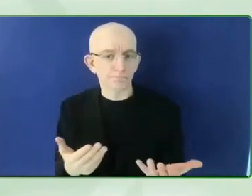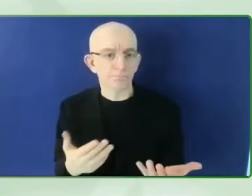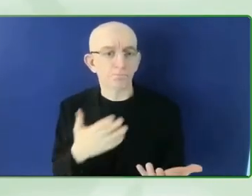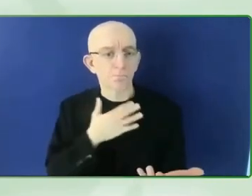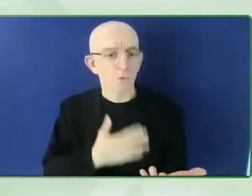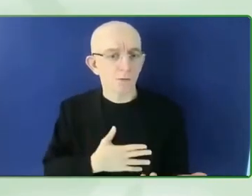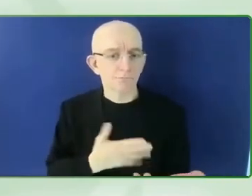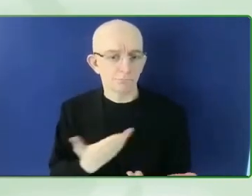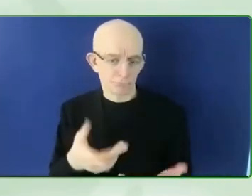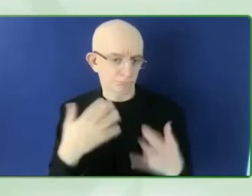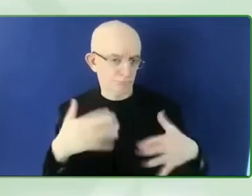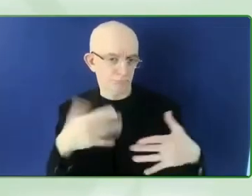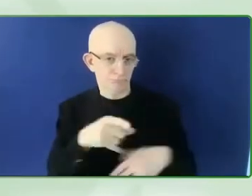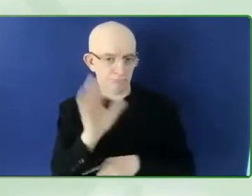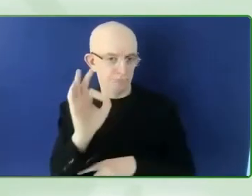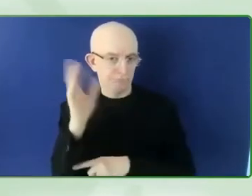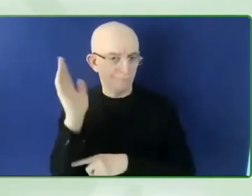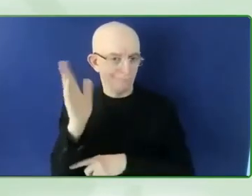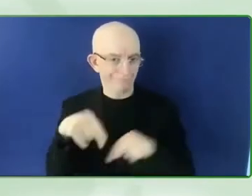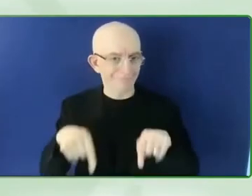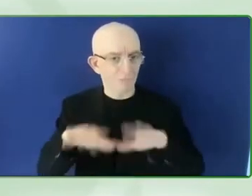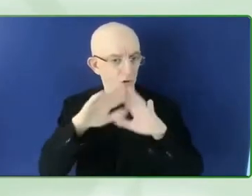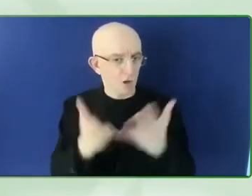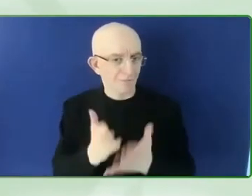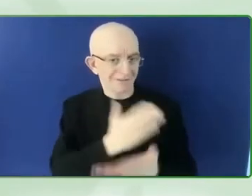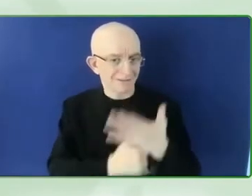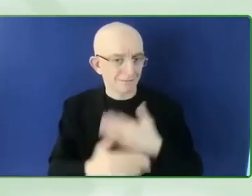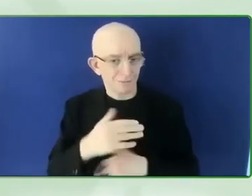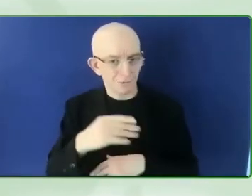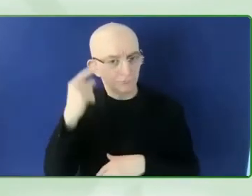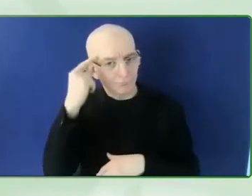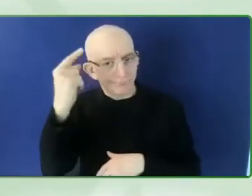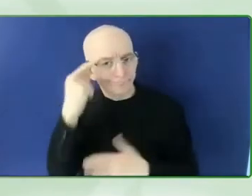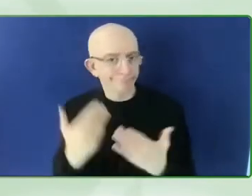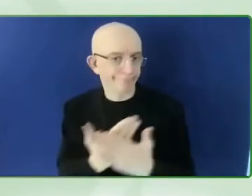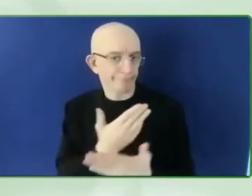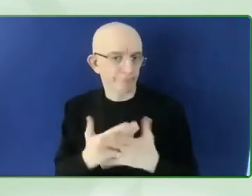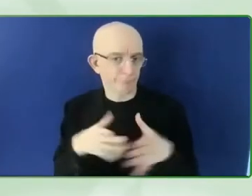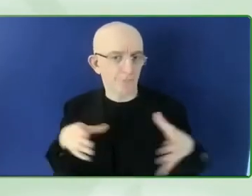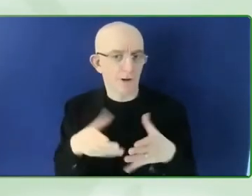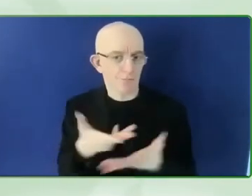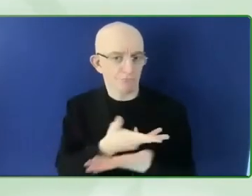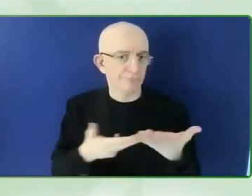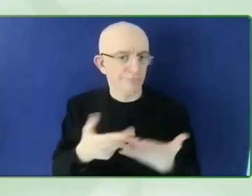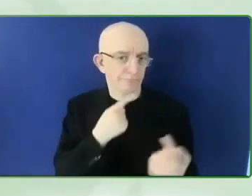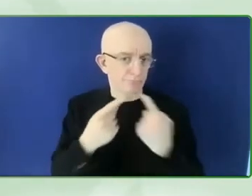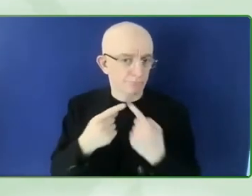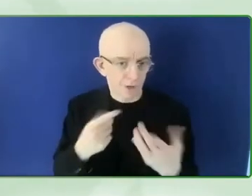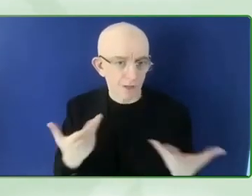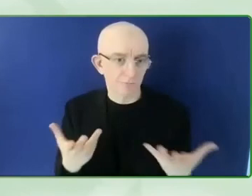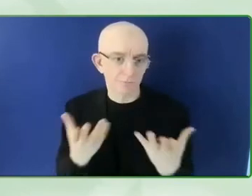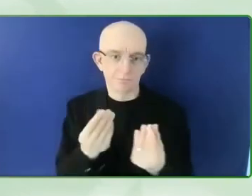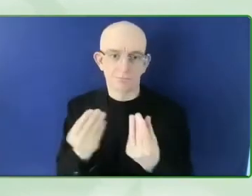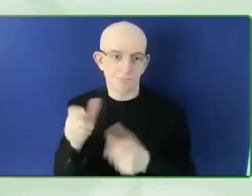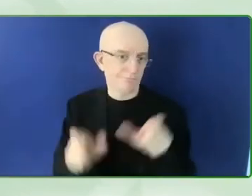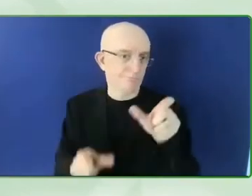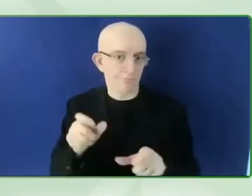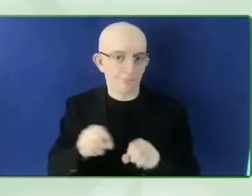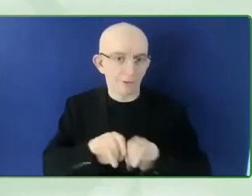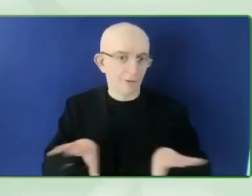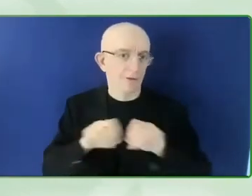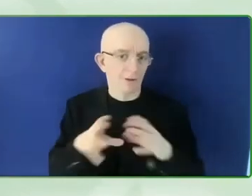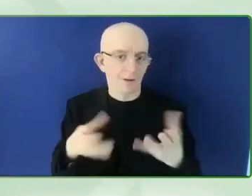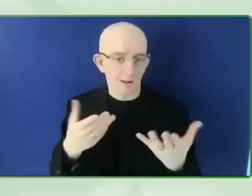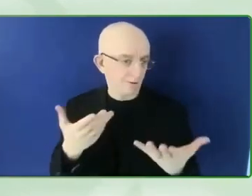information. You really help people make their work accessible. You're really on the front lines globally, providing